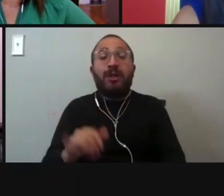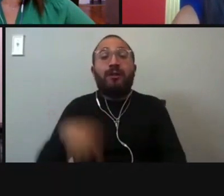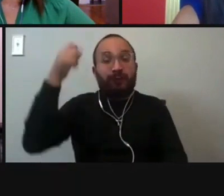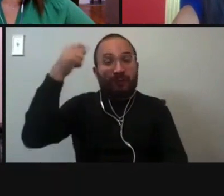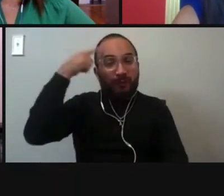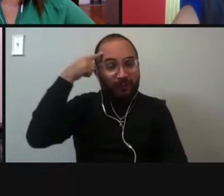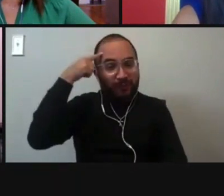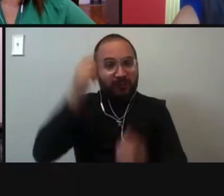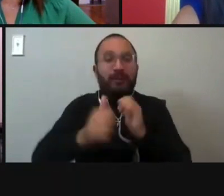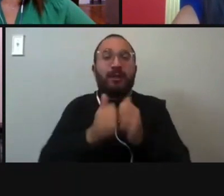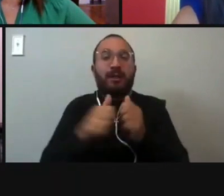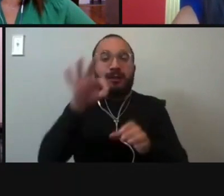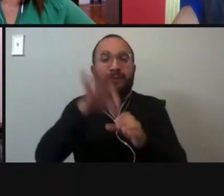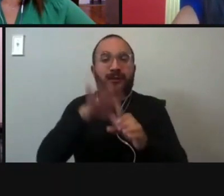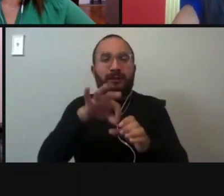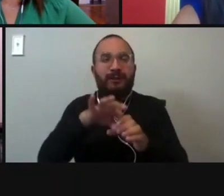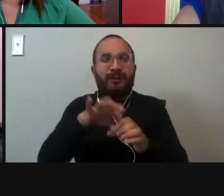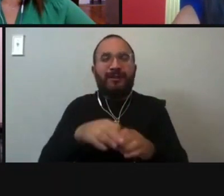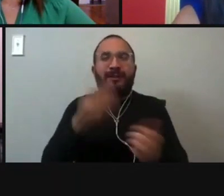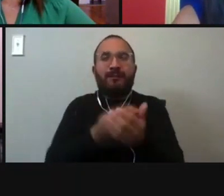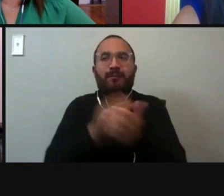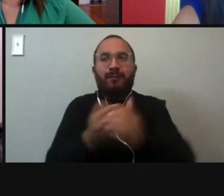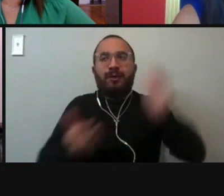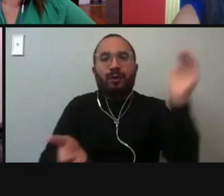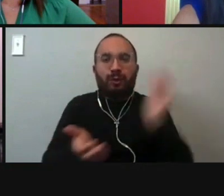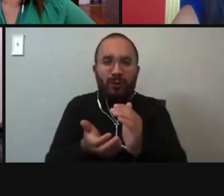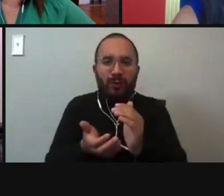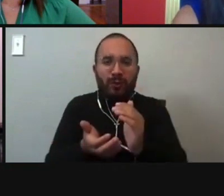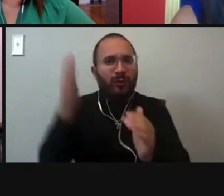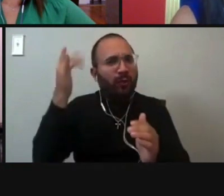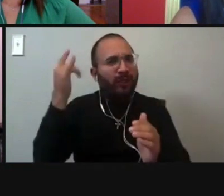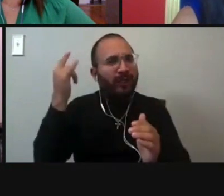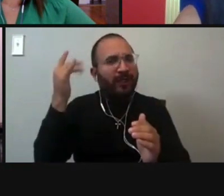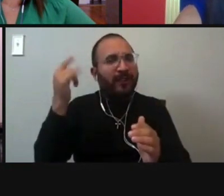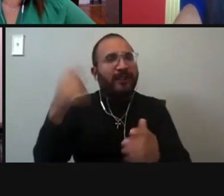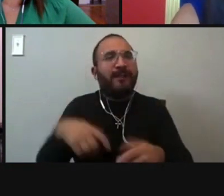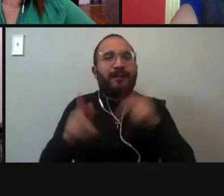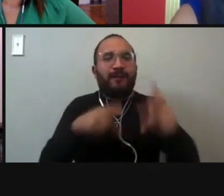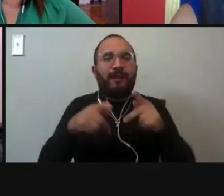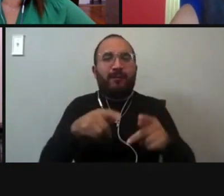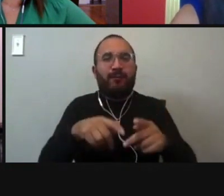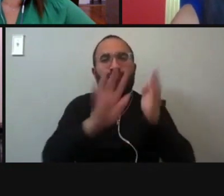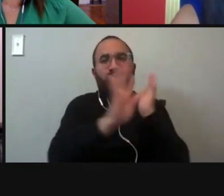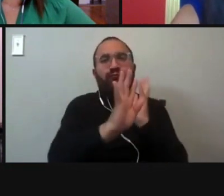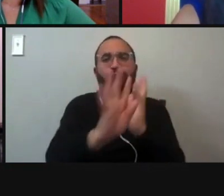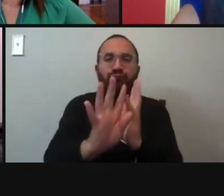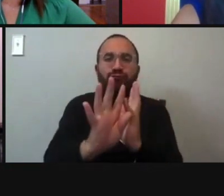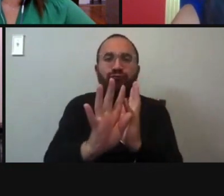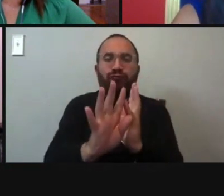And as a result, they've been hit in record numbers for voter turnout. Whereas here in Bexar County, um,